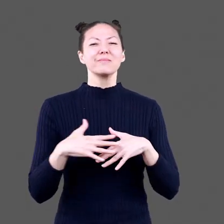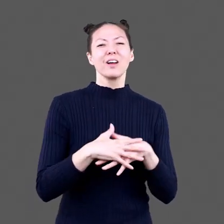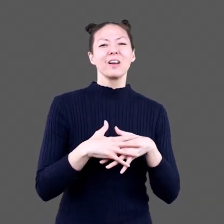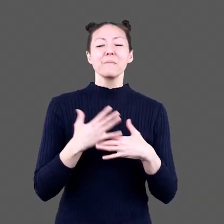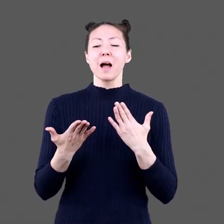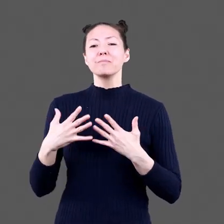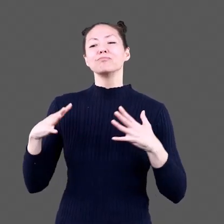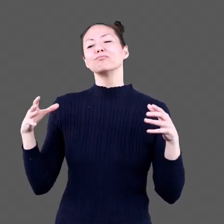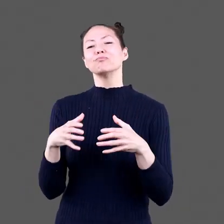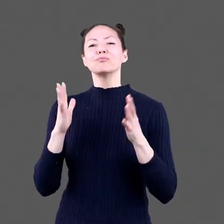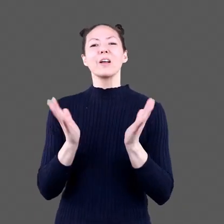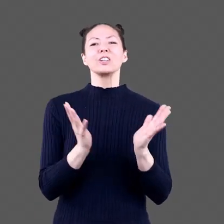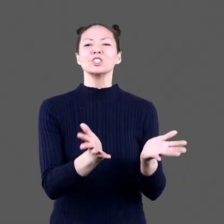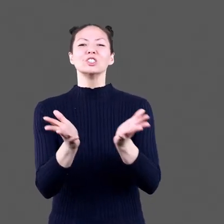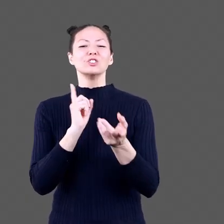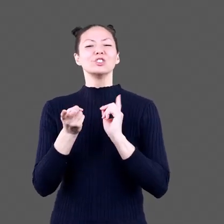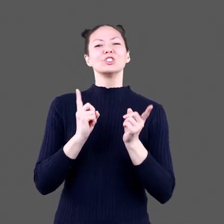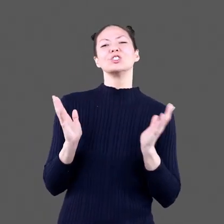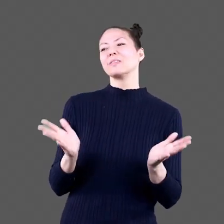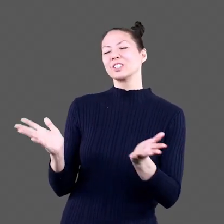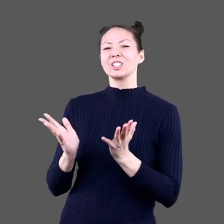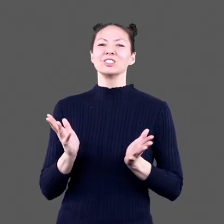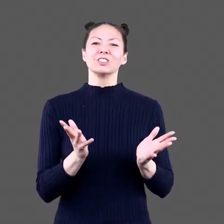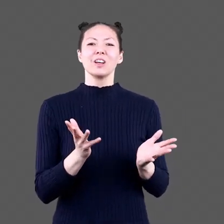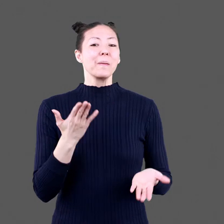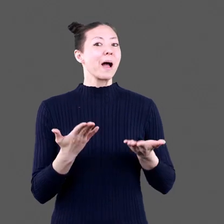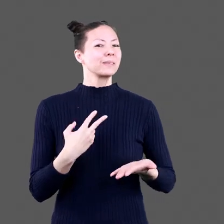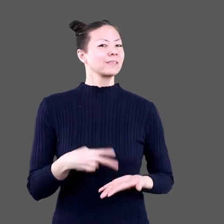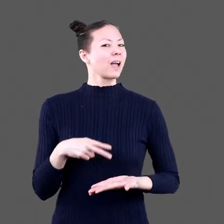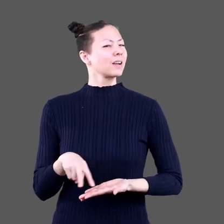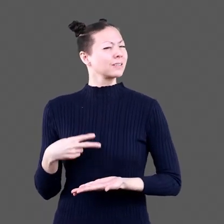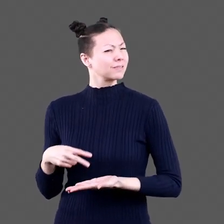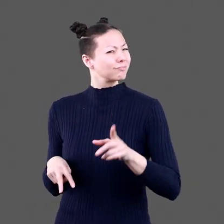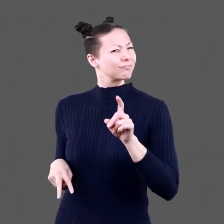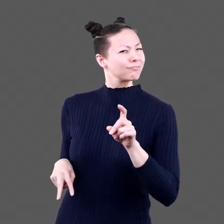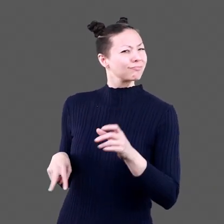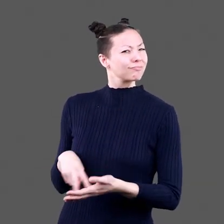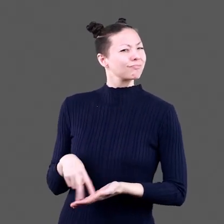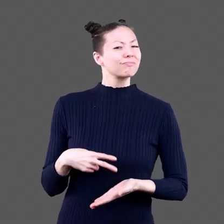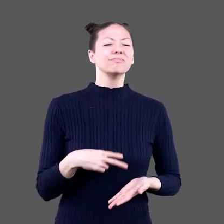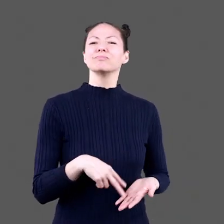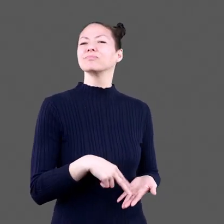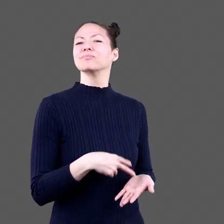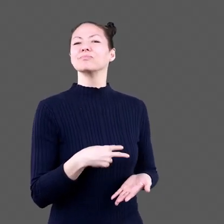parties? Maybe it's the conversation Maybe it's the dancing